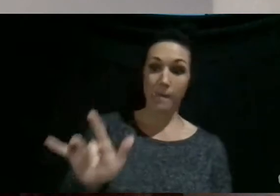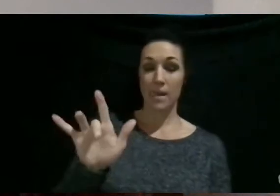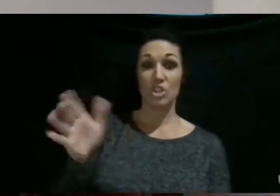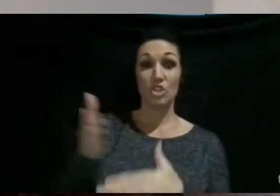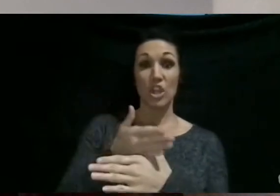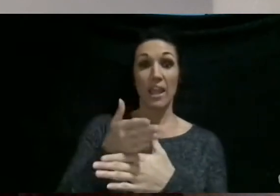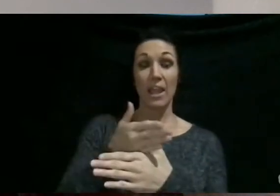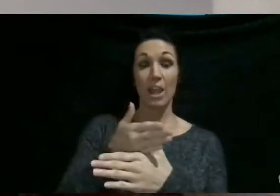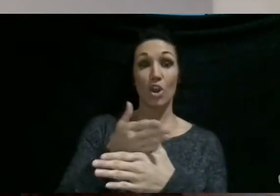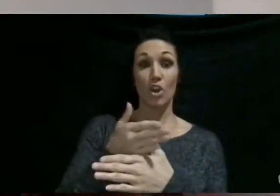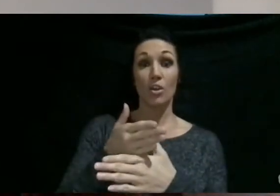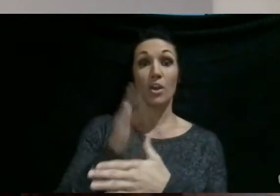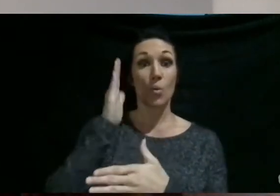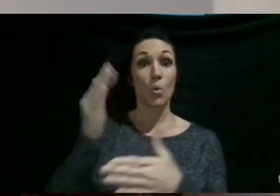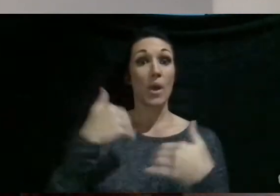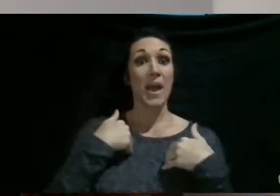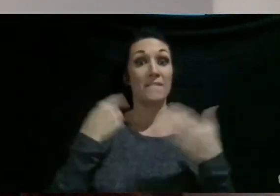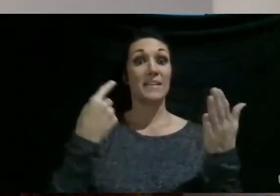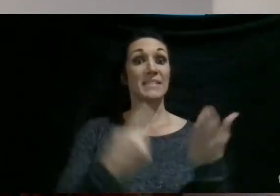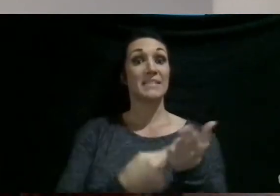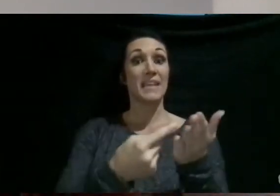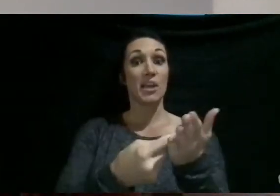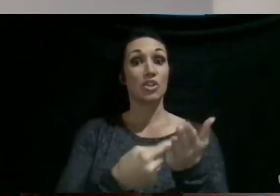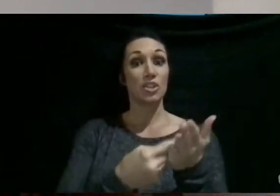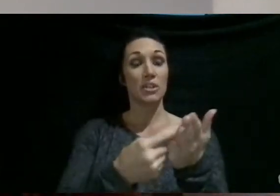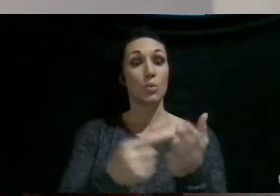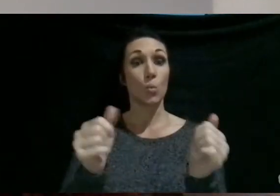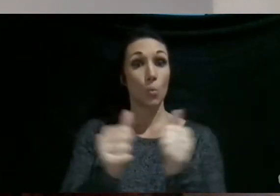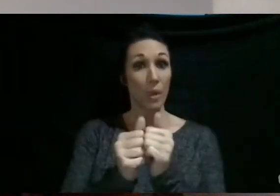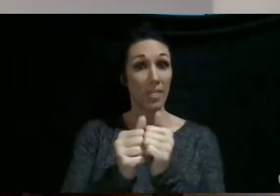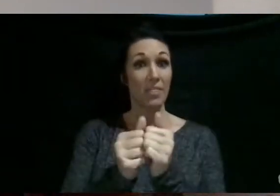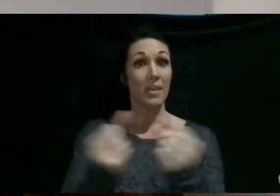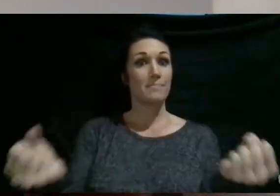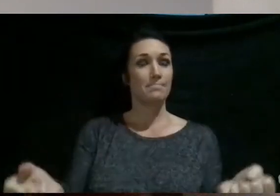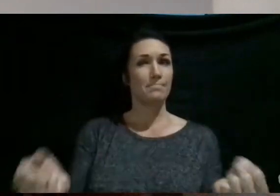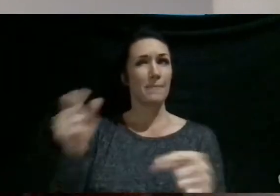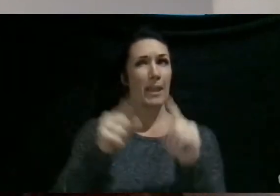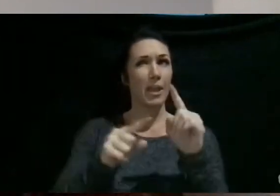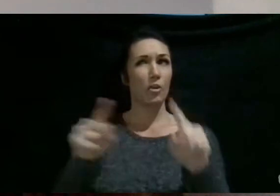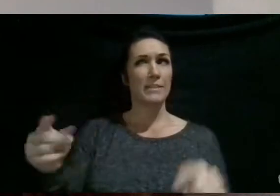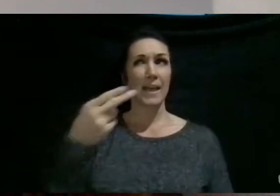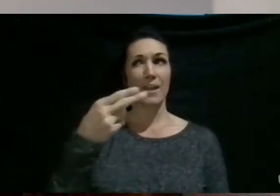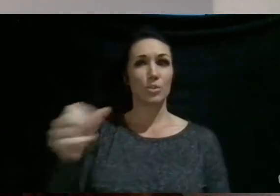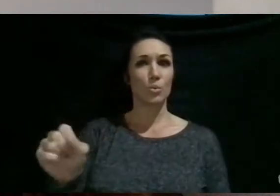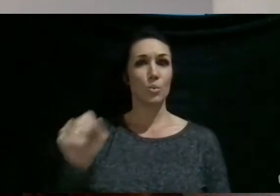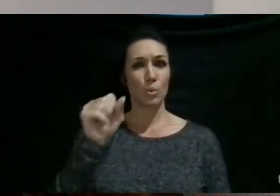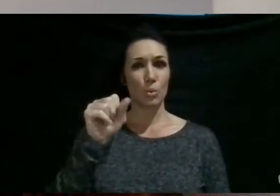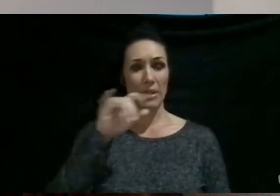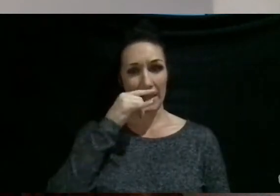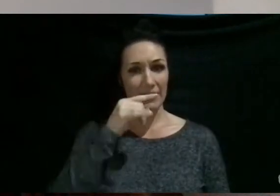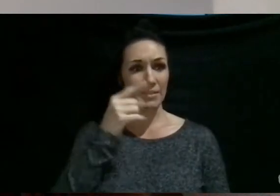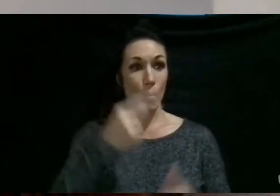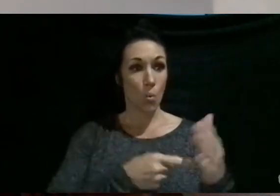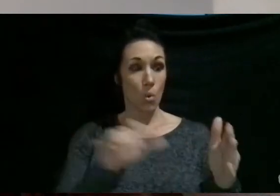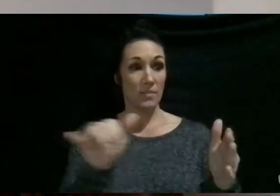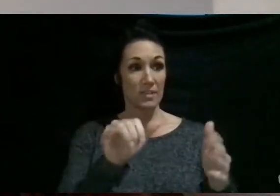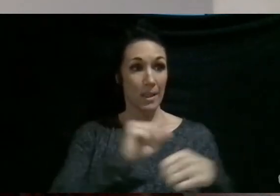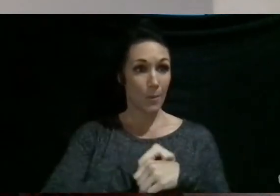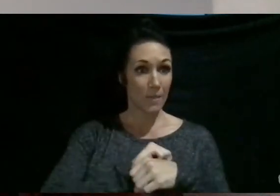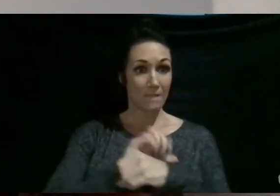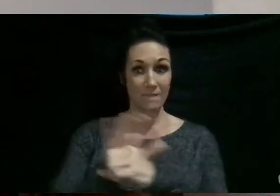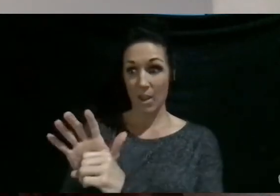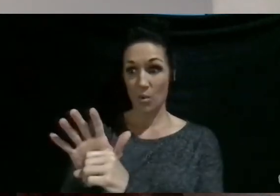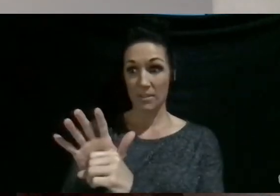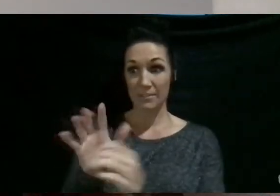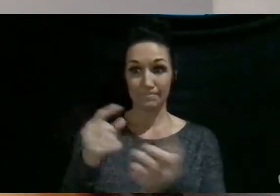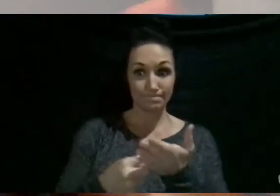We're going to be having a discussion with a group of high schoolers about what it's like in coronavirus and talking about life and